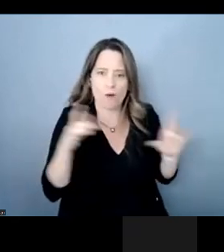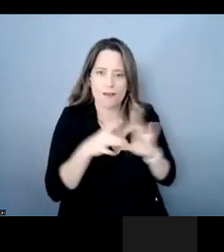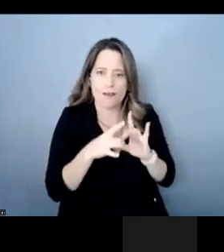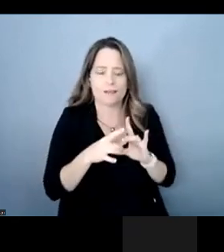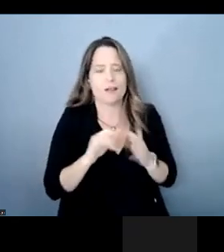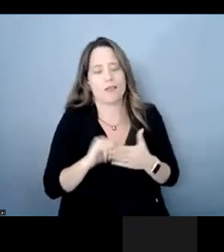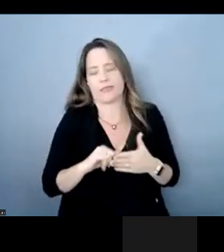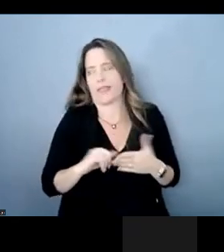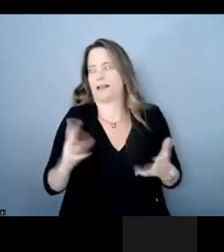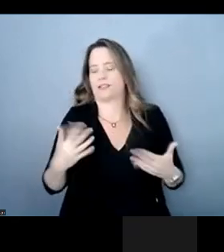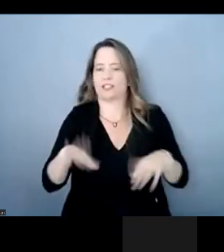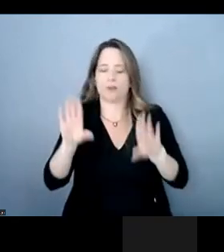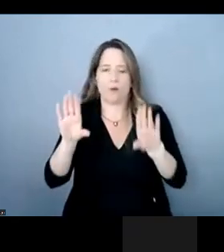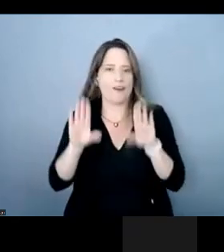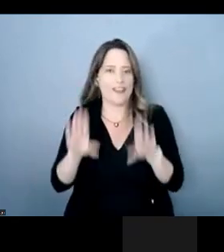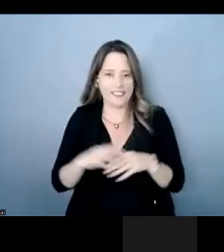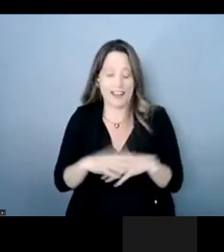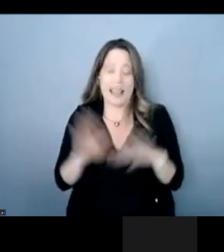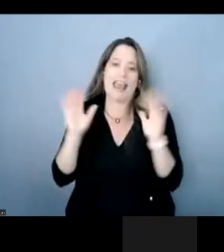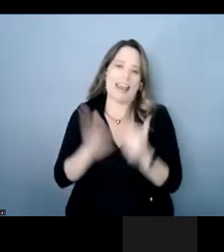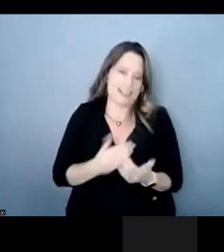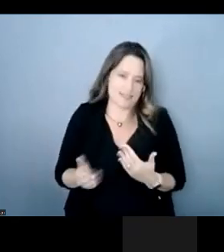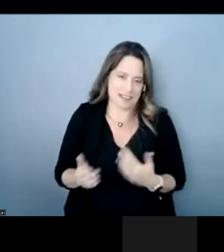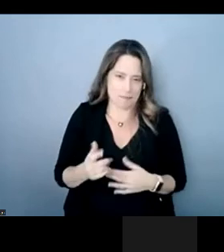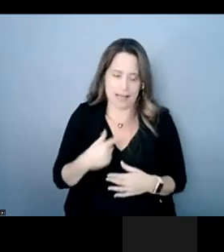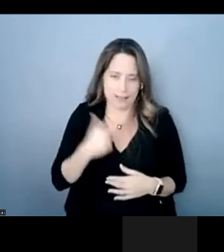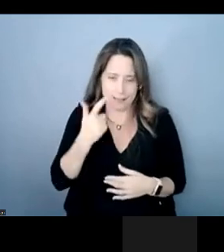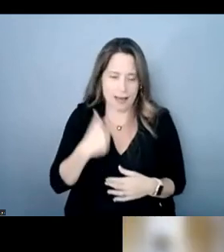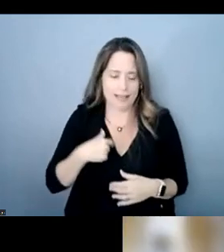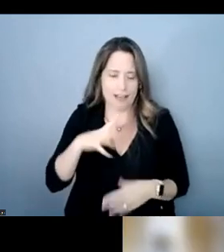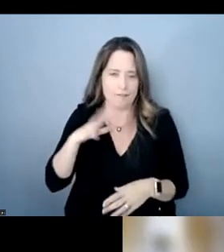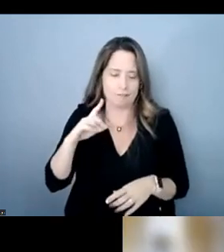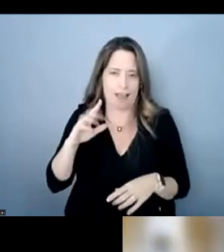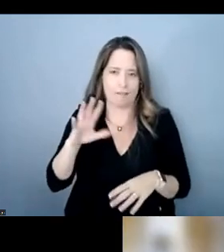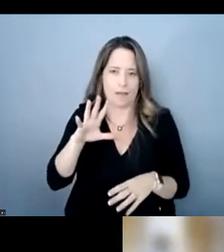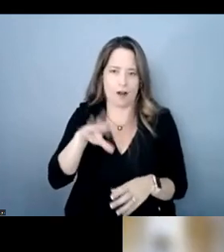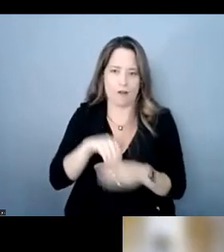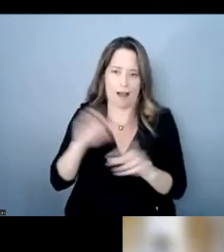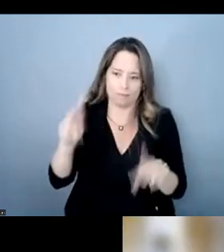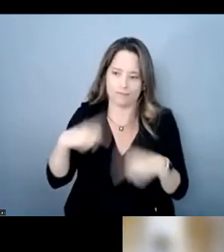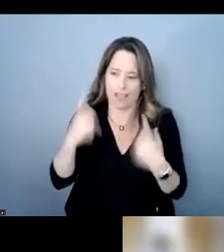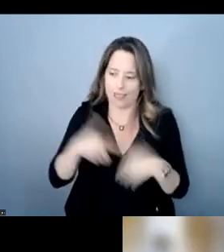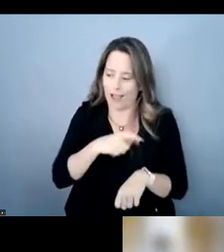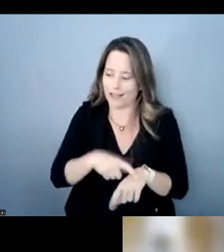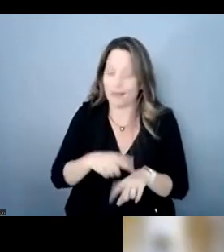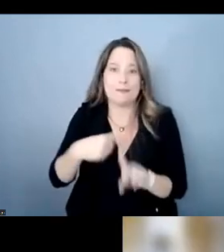also just so wonderful so anyway it's just because i've been around for a long time and i love what i do